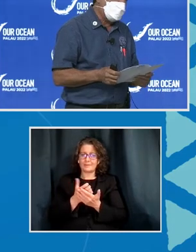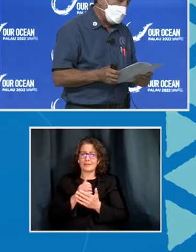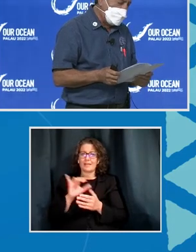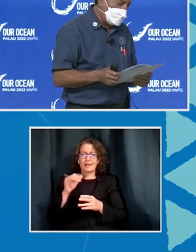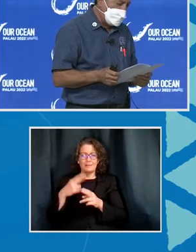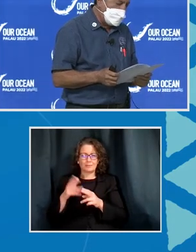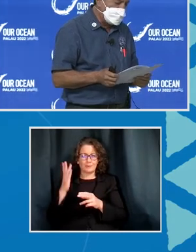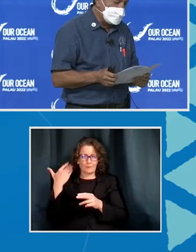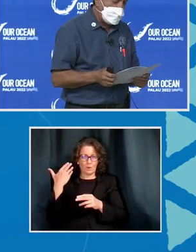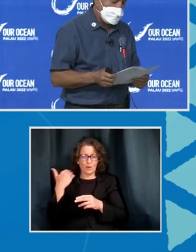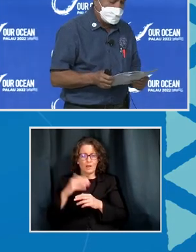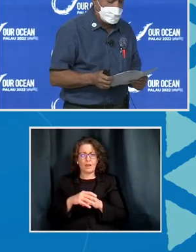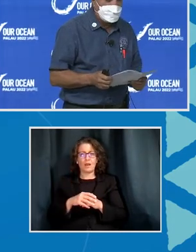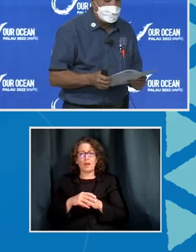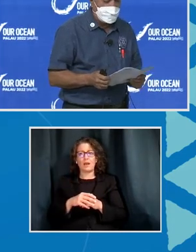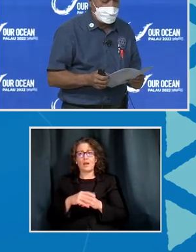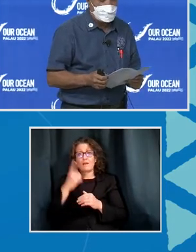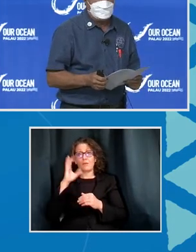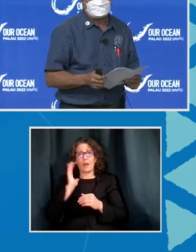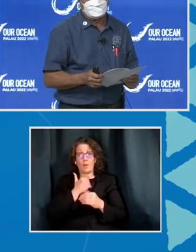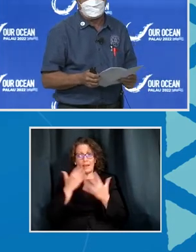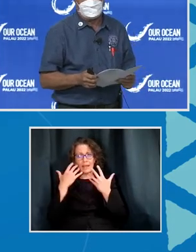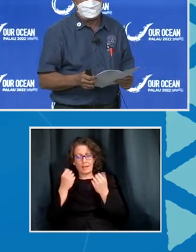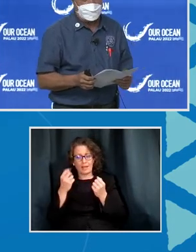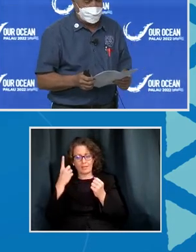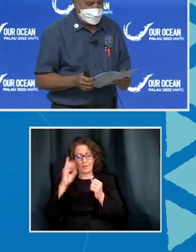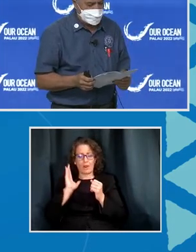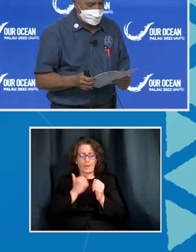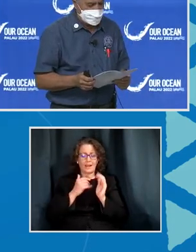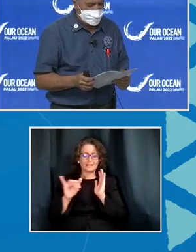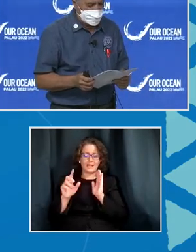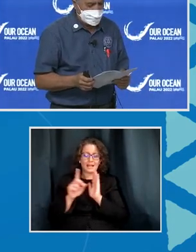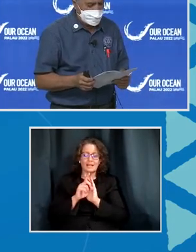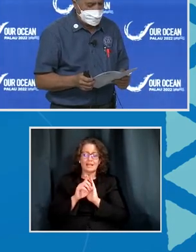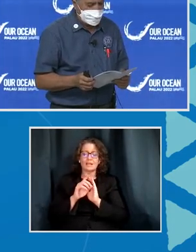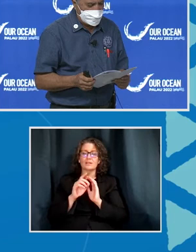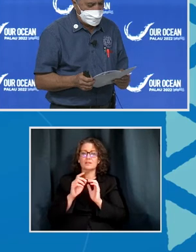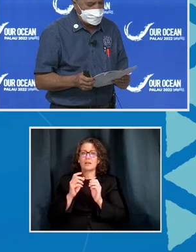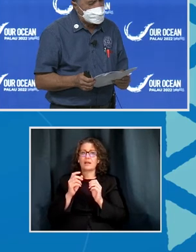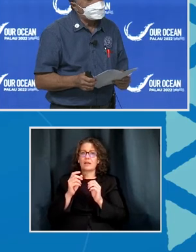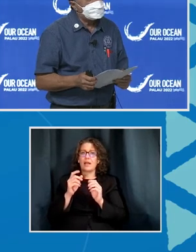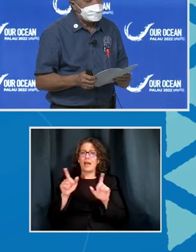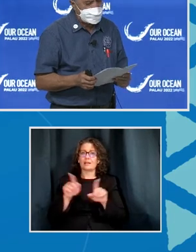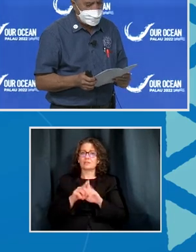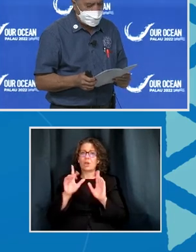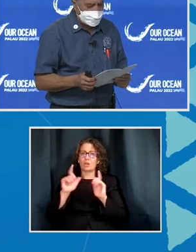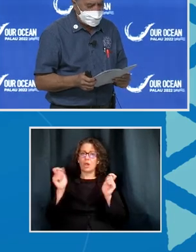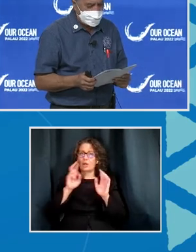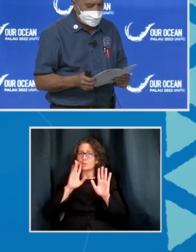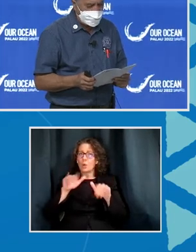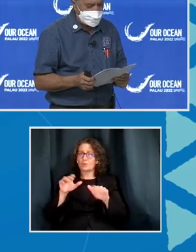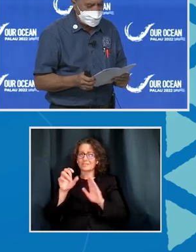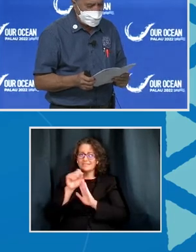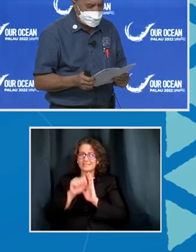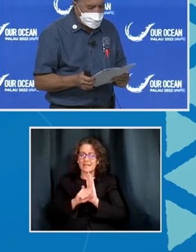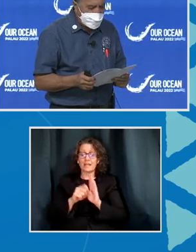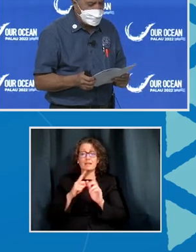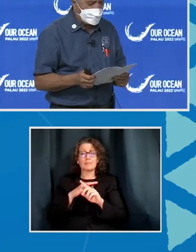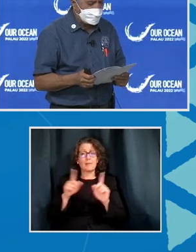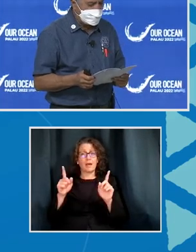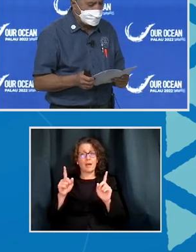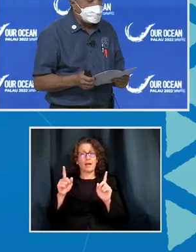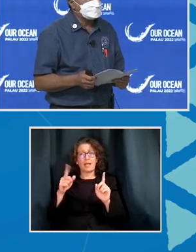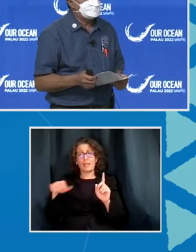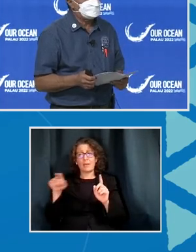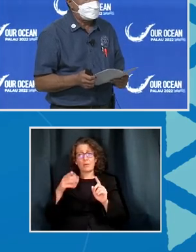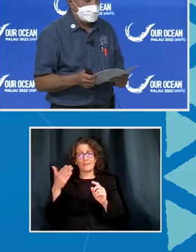Fisheries, our well-being and to our identity as a large ocean state. But these fisheries are not just